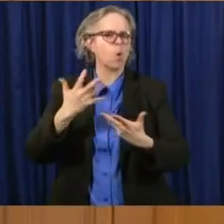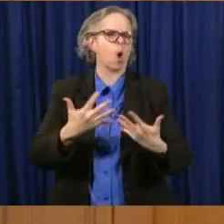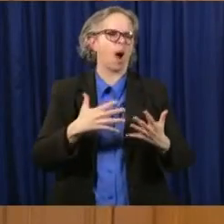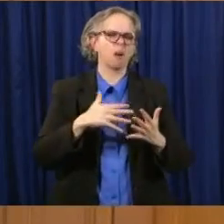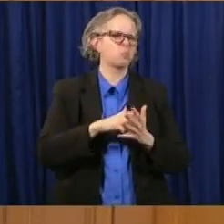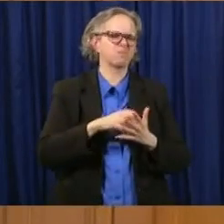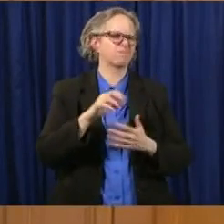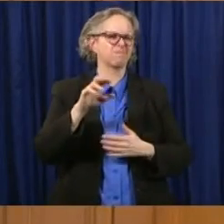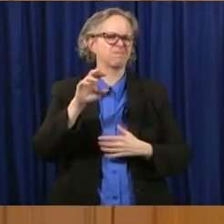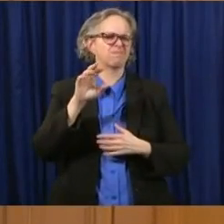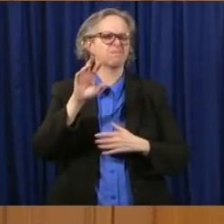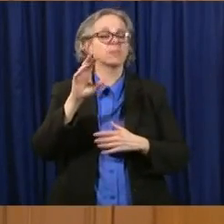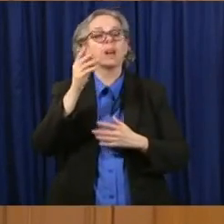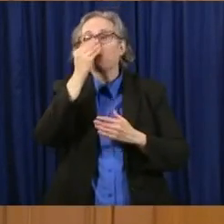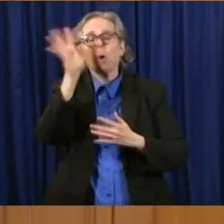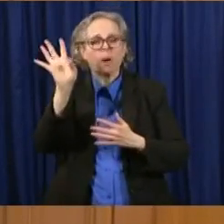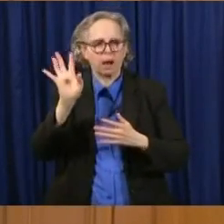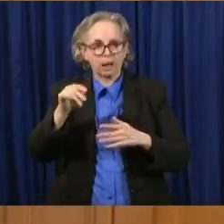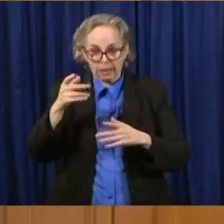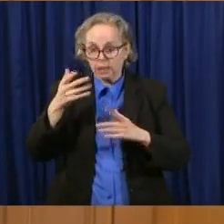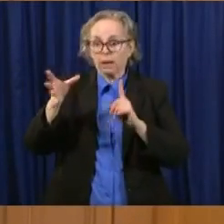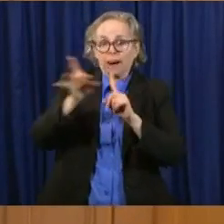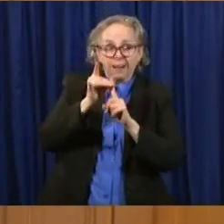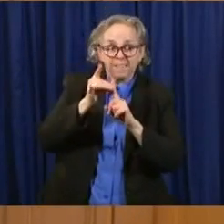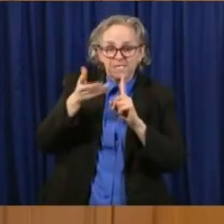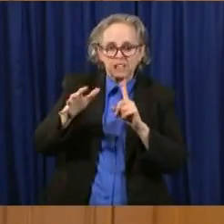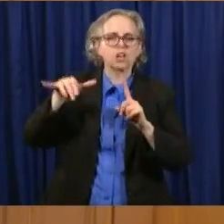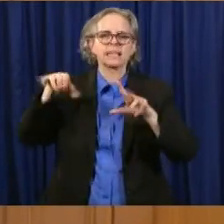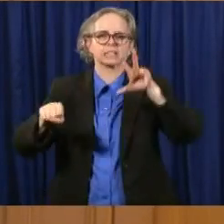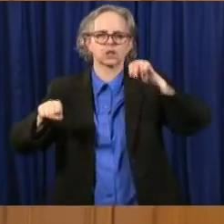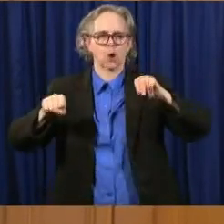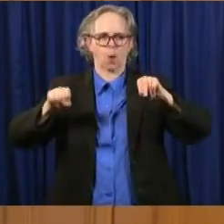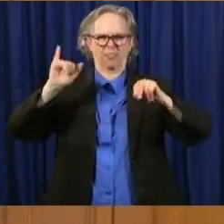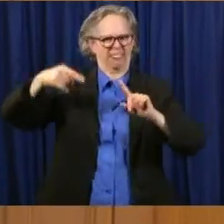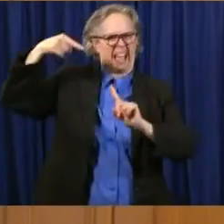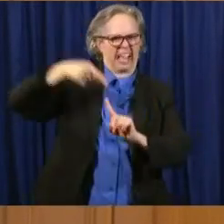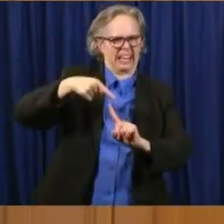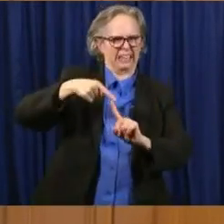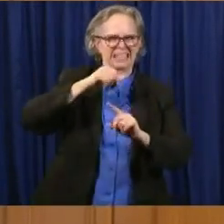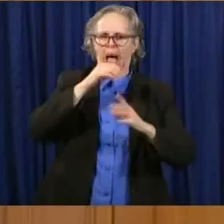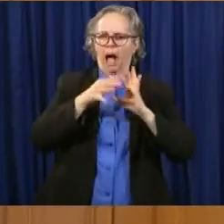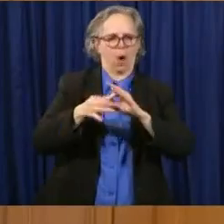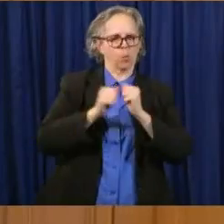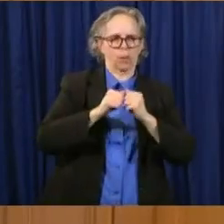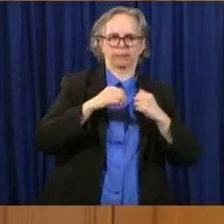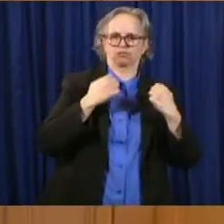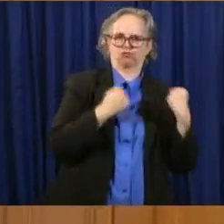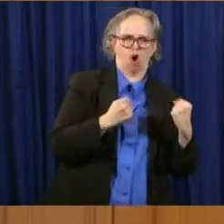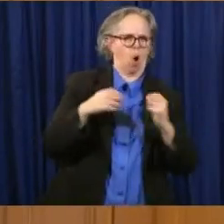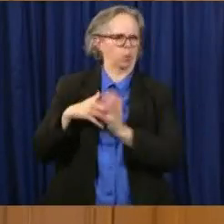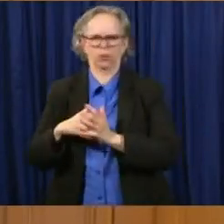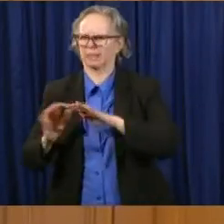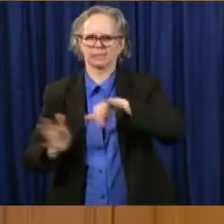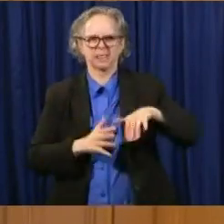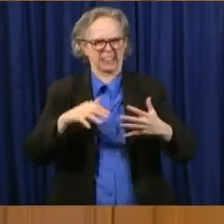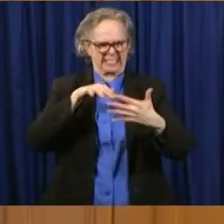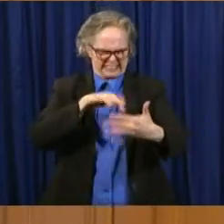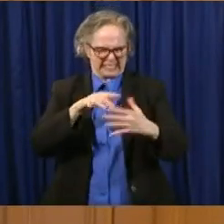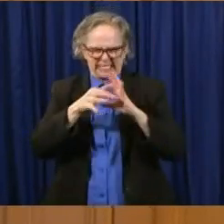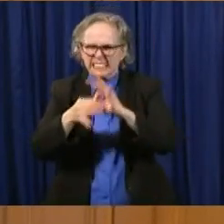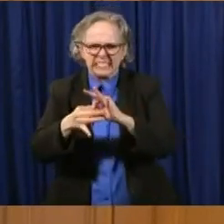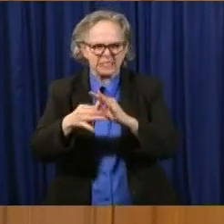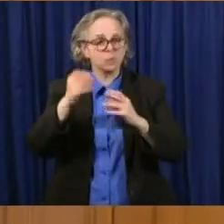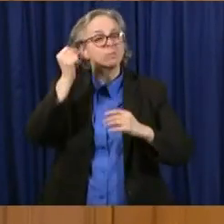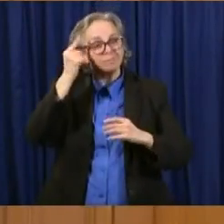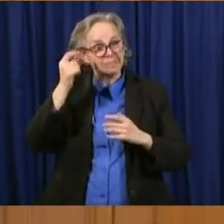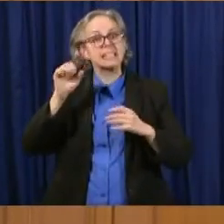And that's one that we're working on now to make sure we can start doing these studies. It'll just tell you you had it. Unfortunately, it won't tell